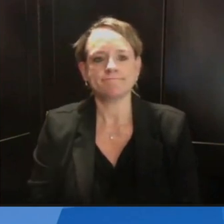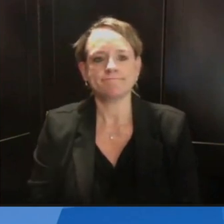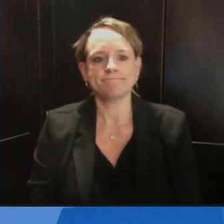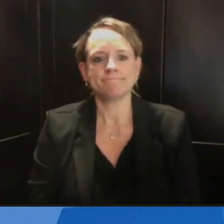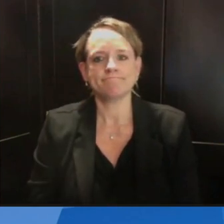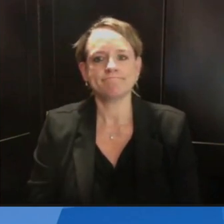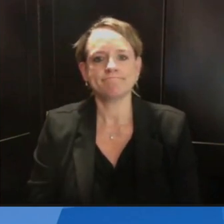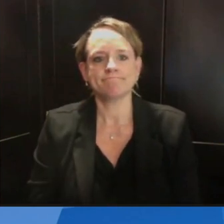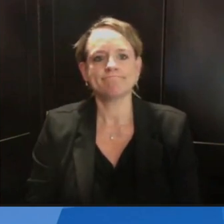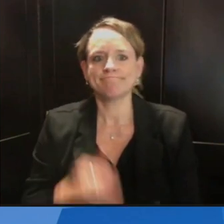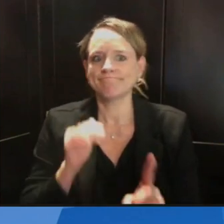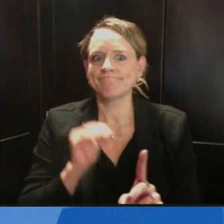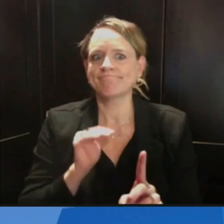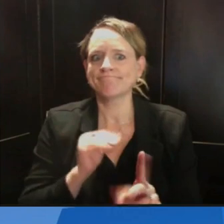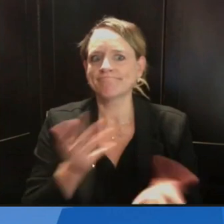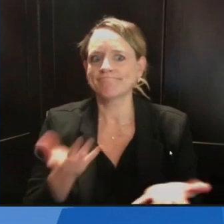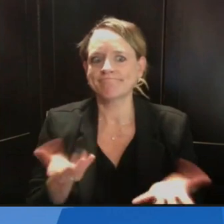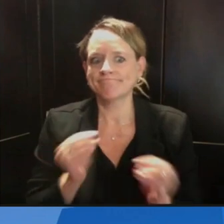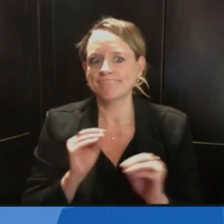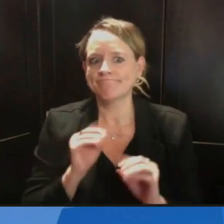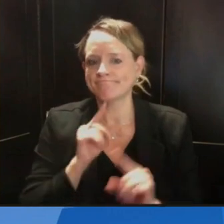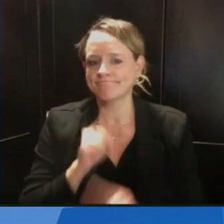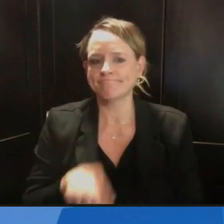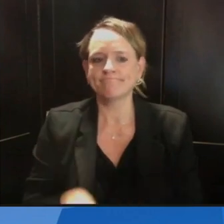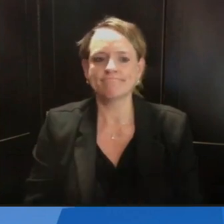Jeremy Nichols from NBC 15.